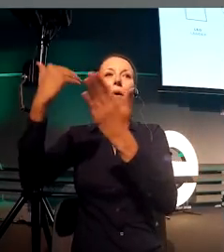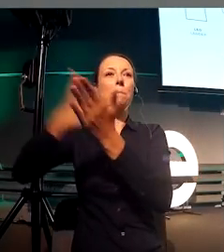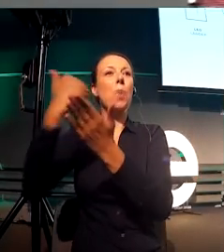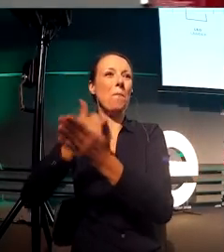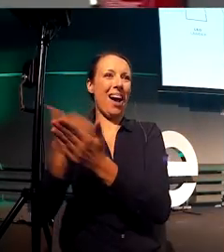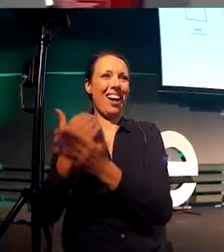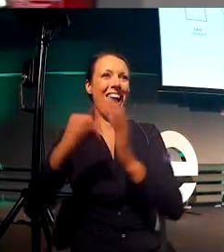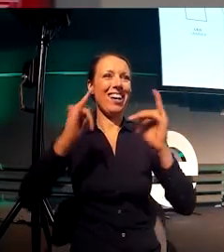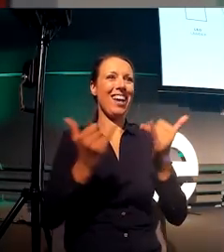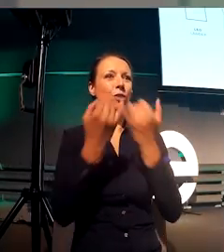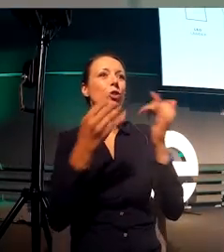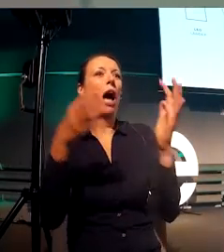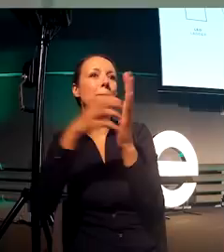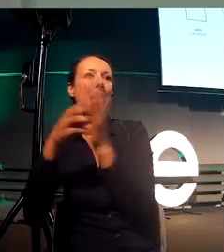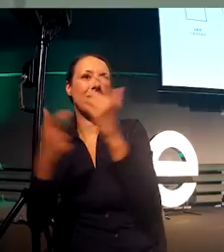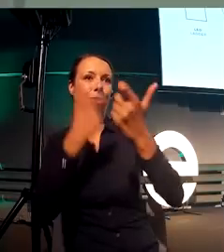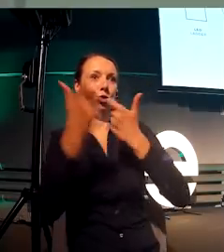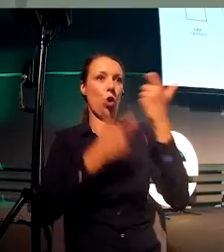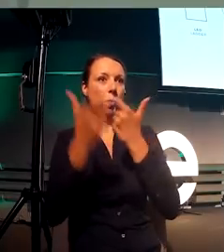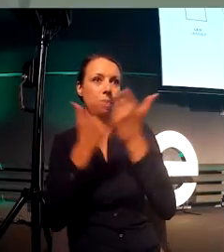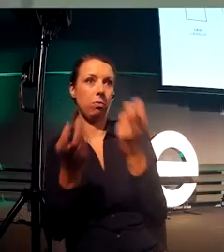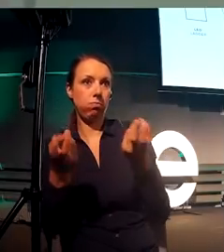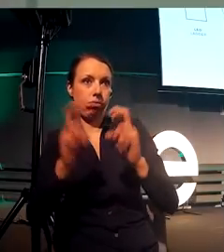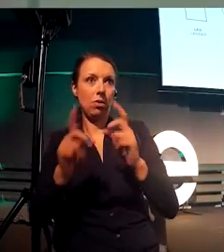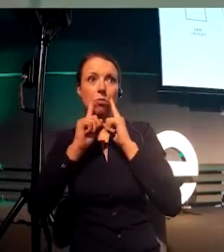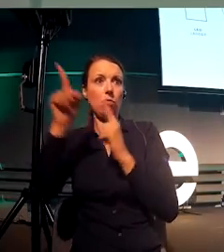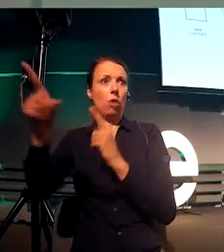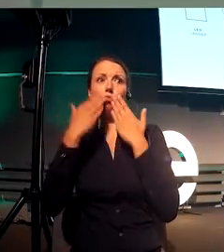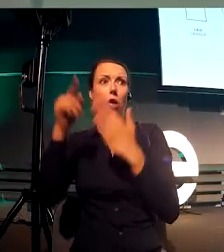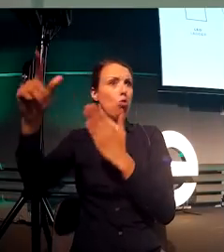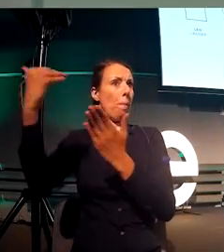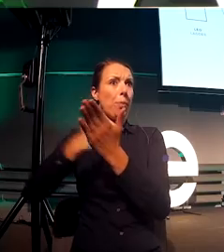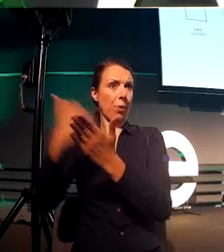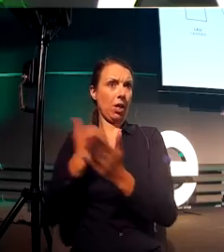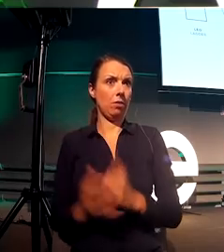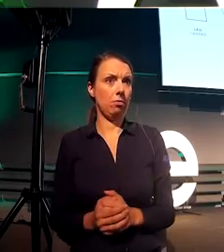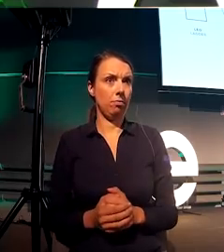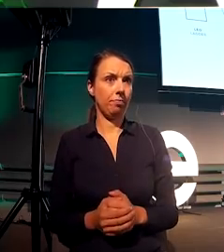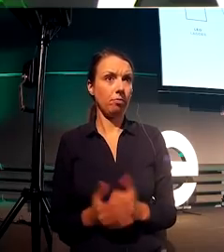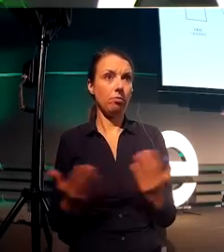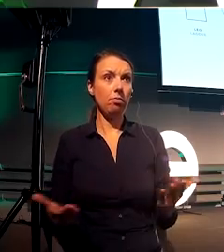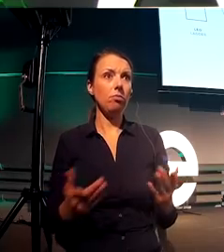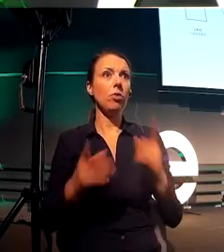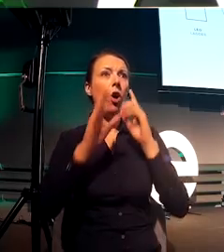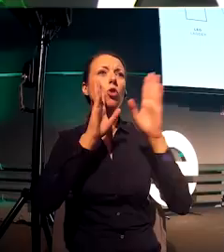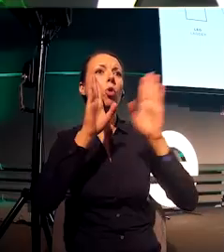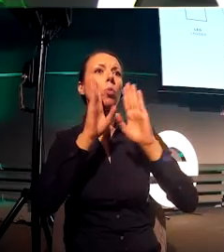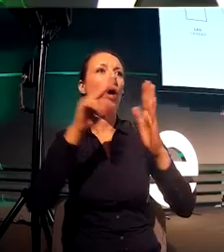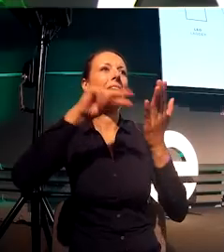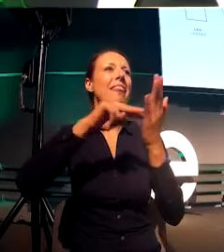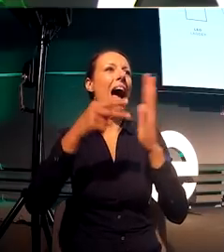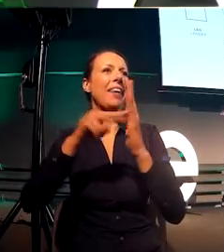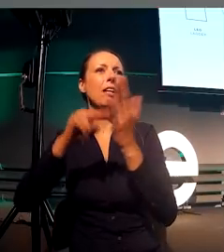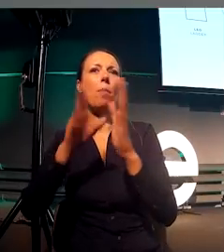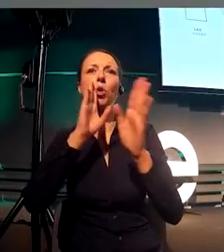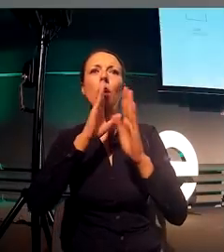like a little dance. Once we have our wire friends sketched, and we need to actually place elements on the screen, then it's